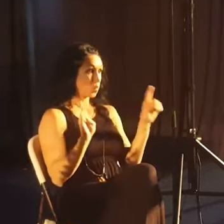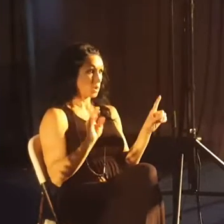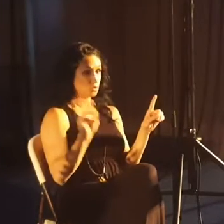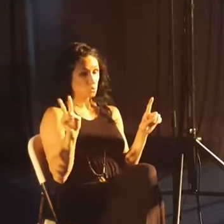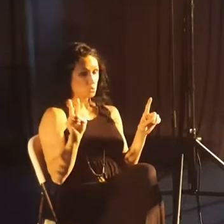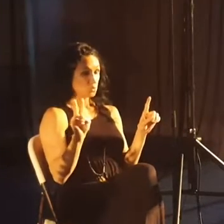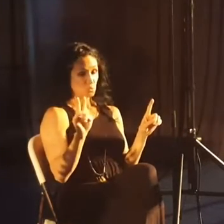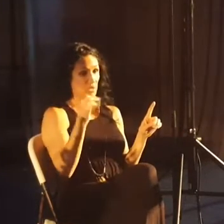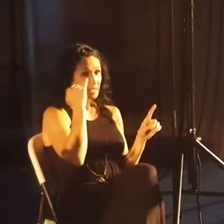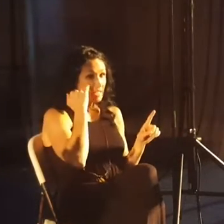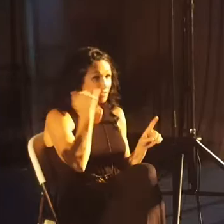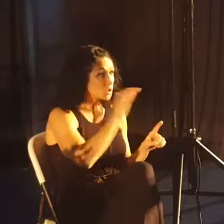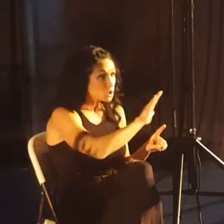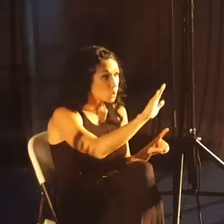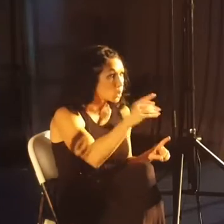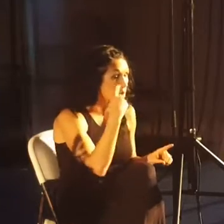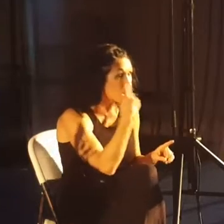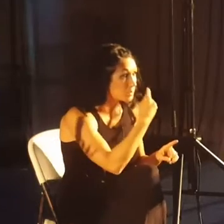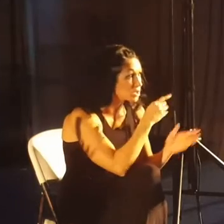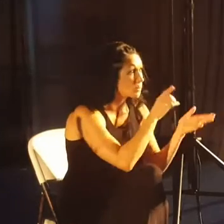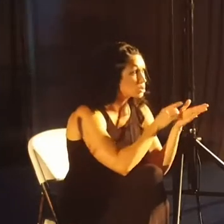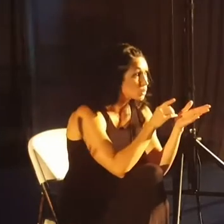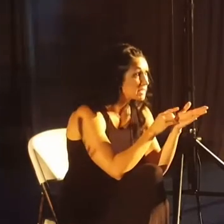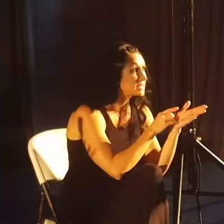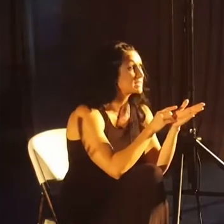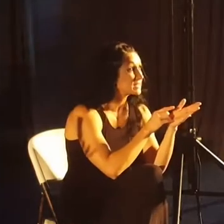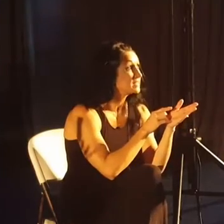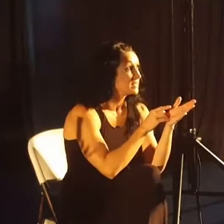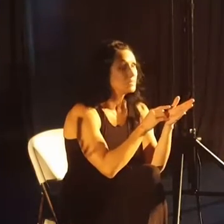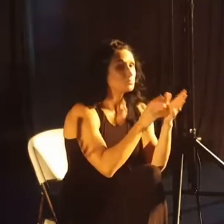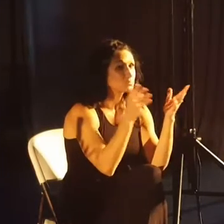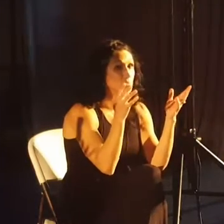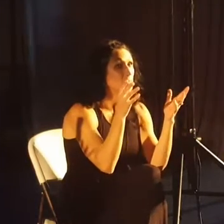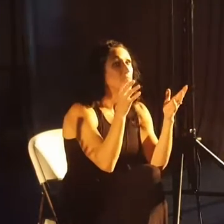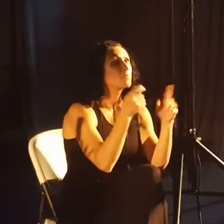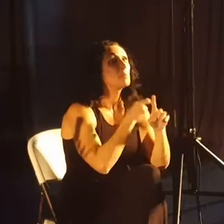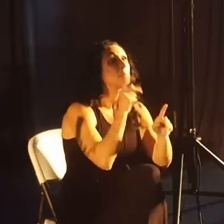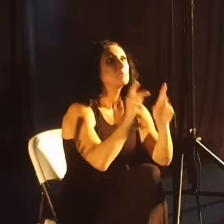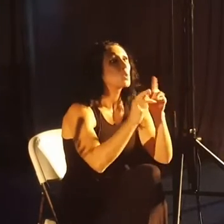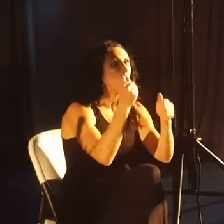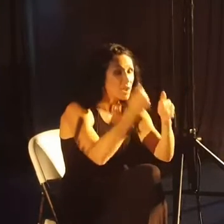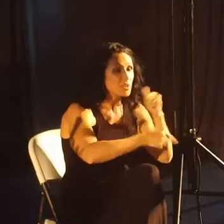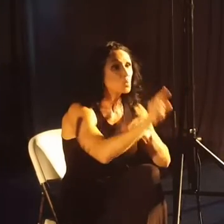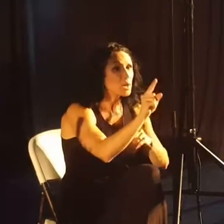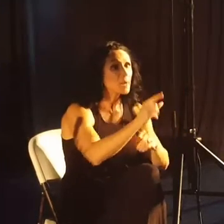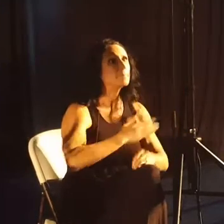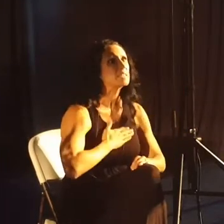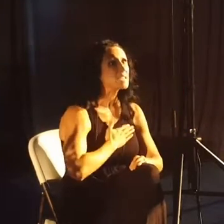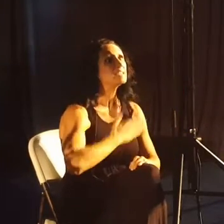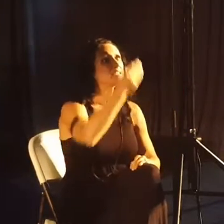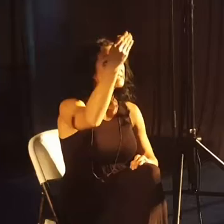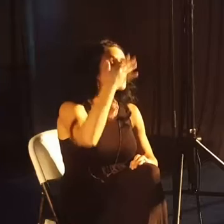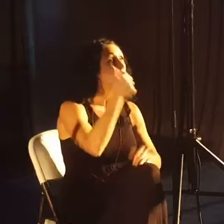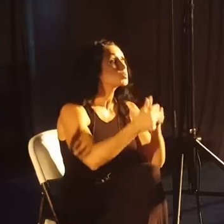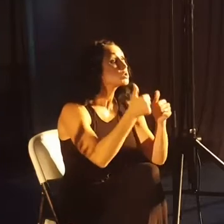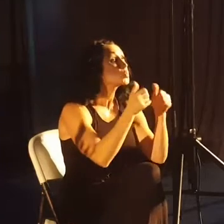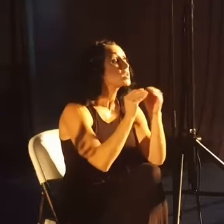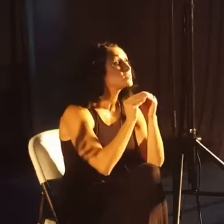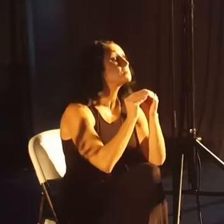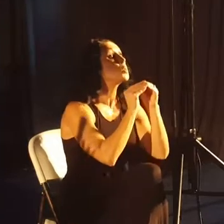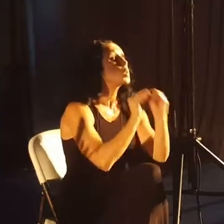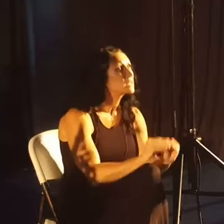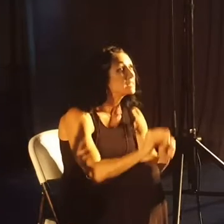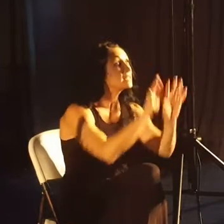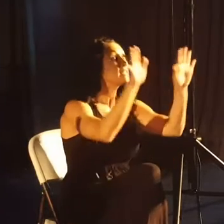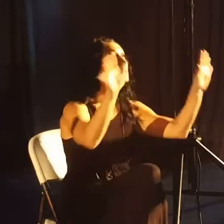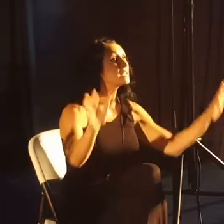two, and so if you are an optometrist or an ophthalmologist on behalf of people everywhere, you please just tell us which one is clearer because